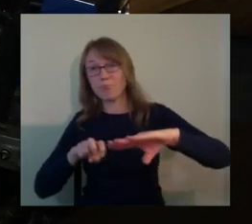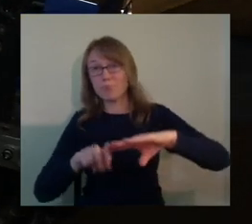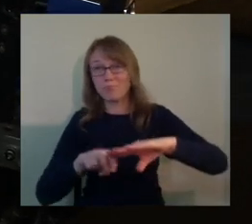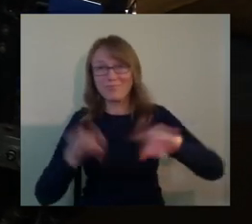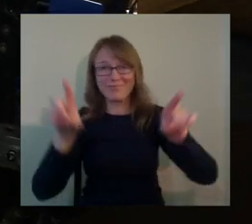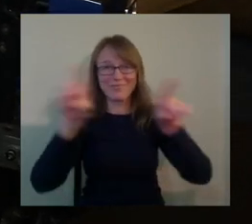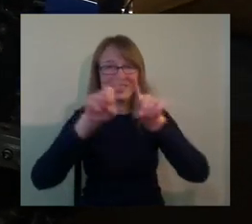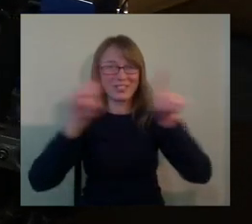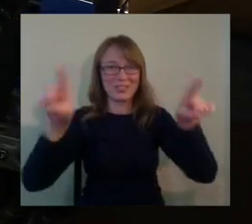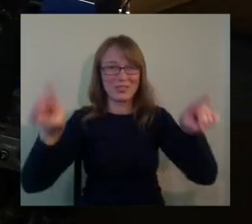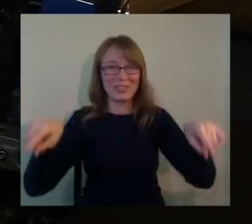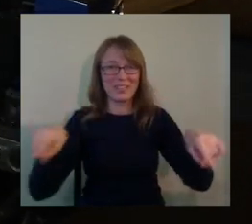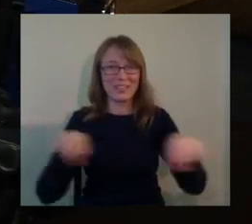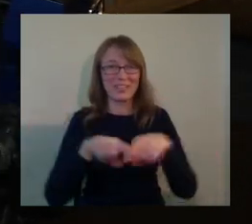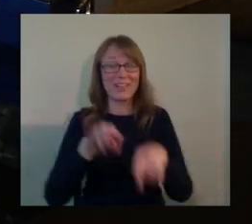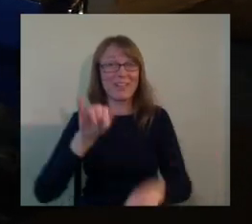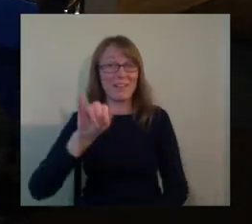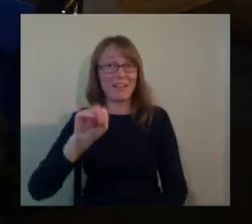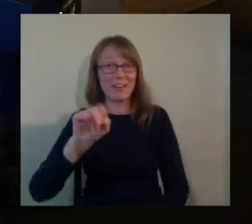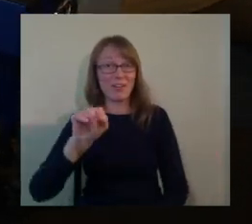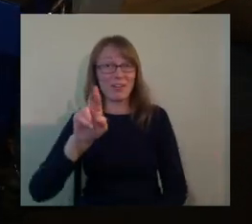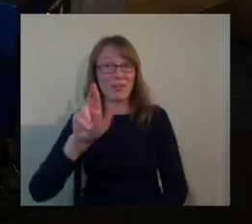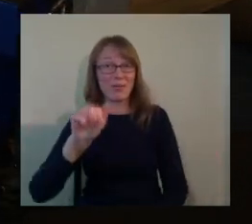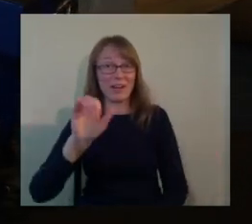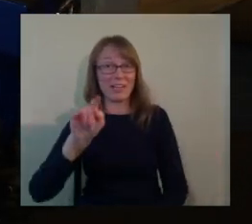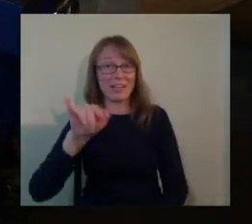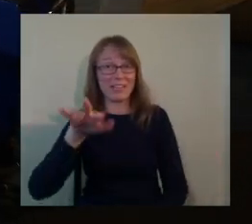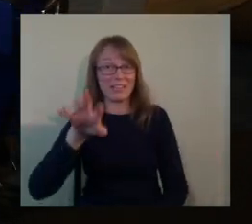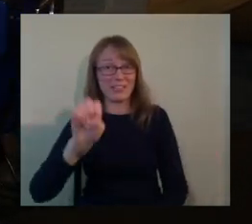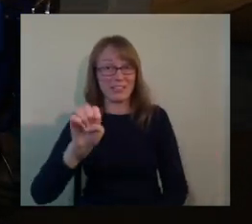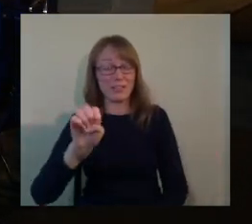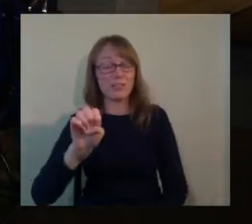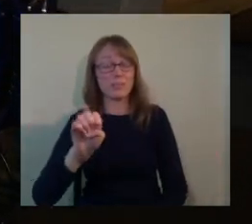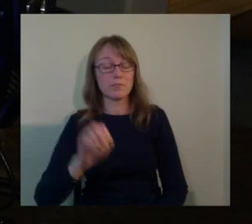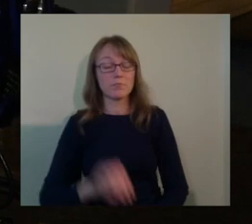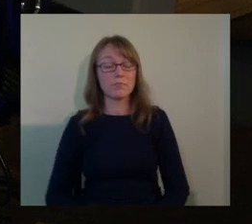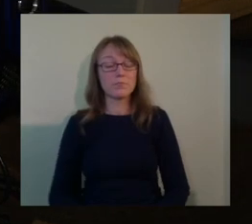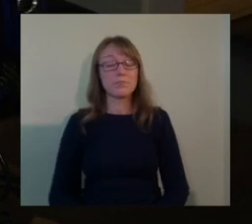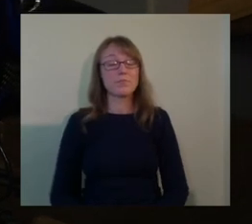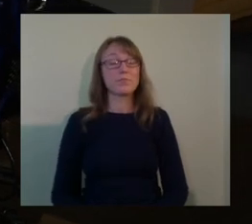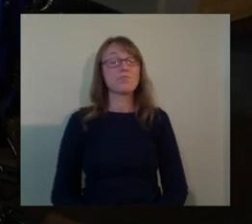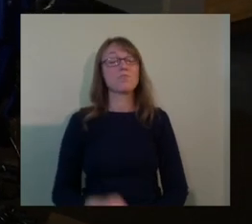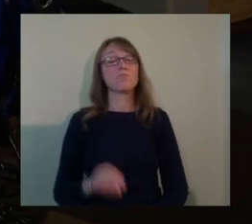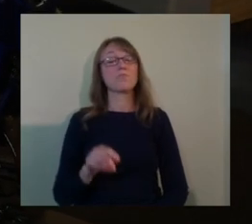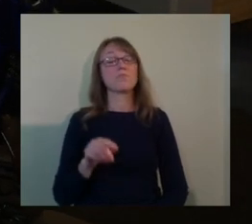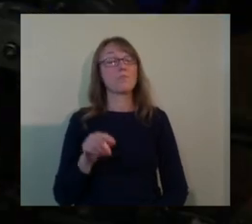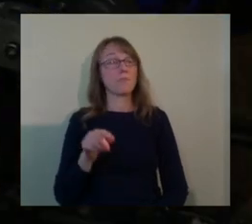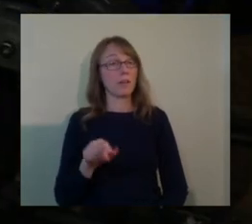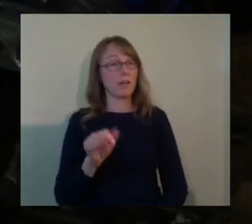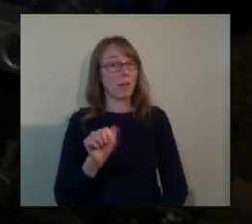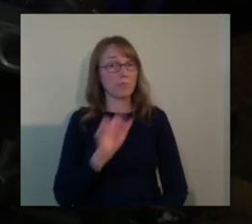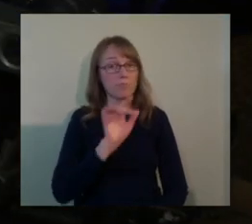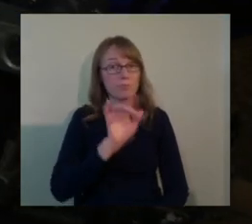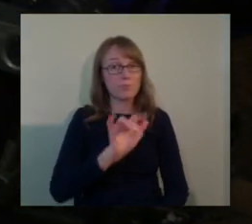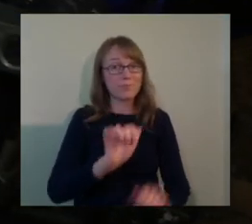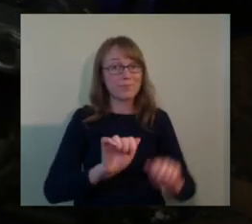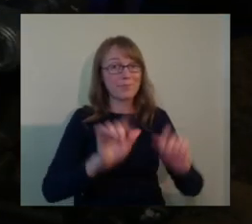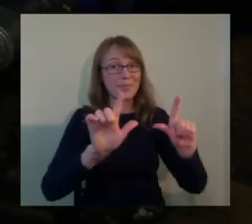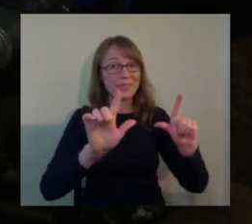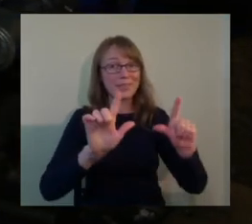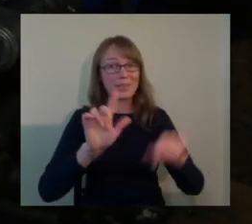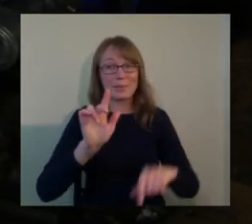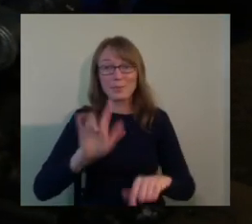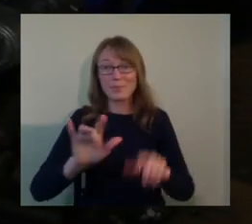people can, using the touch screen can get information. Notice that the way the cabinetry